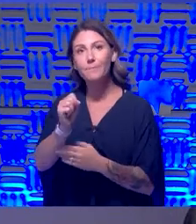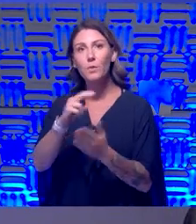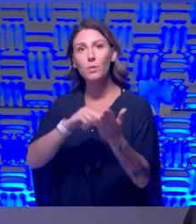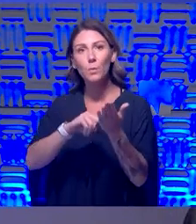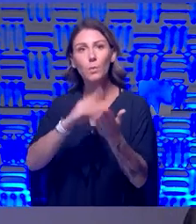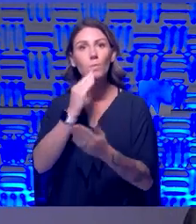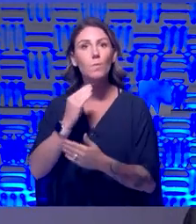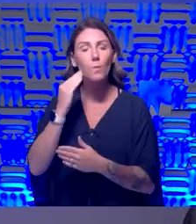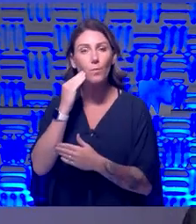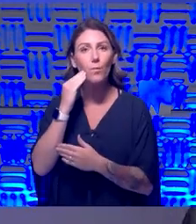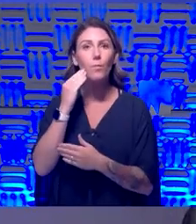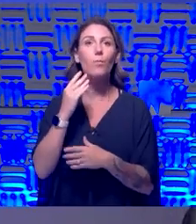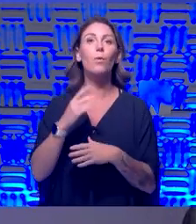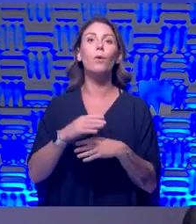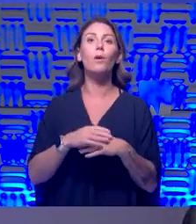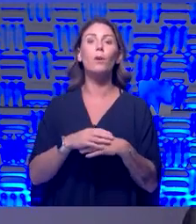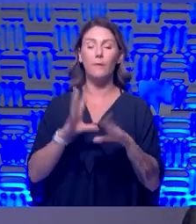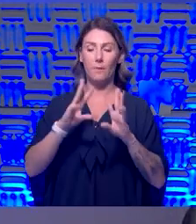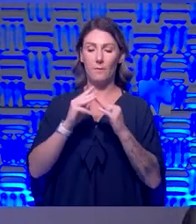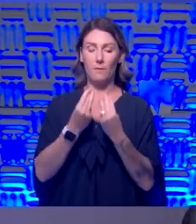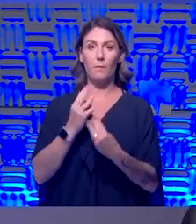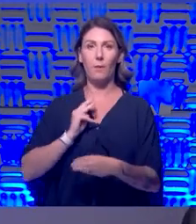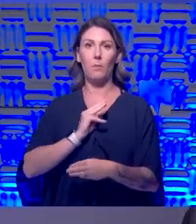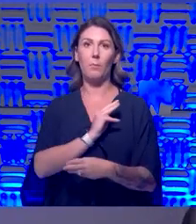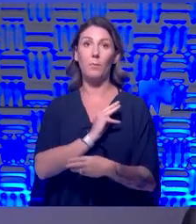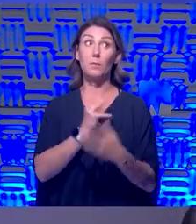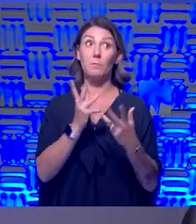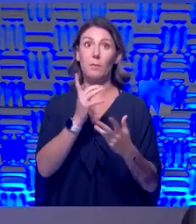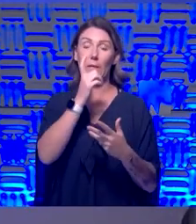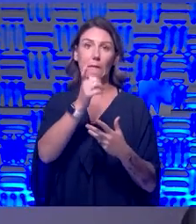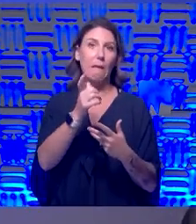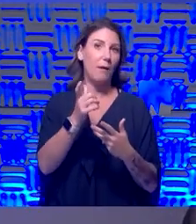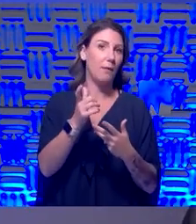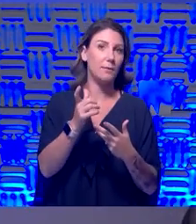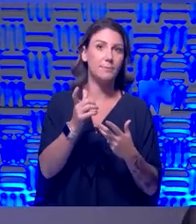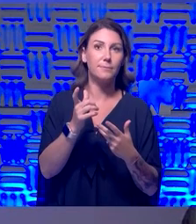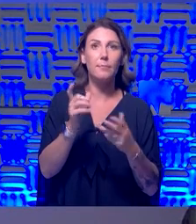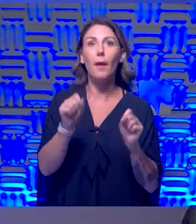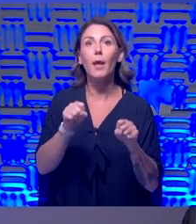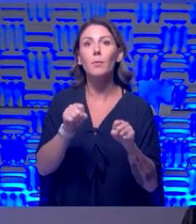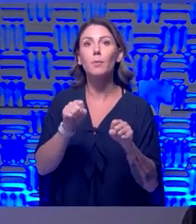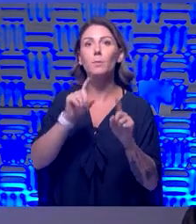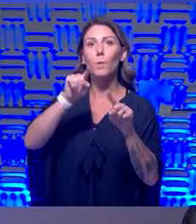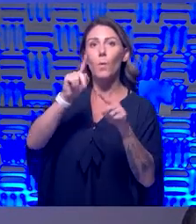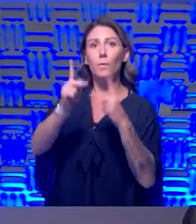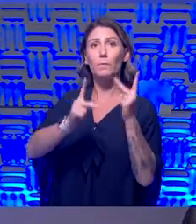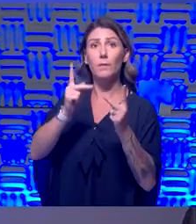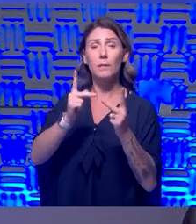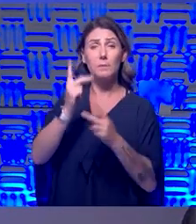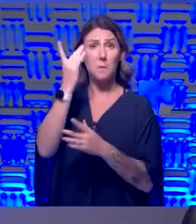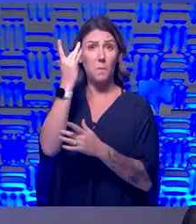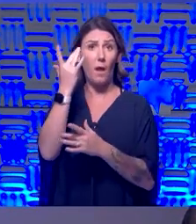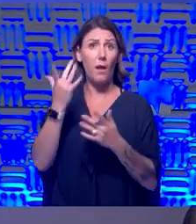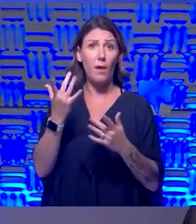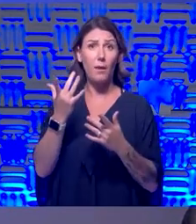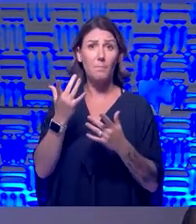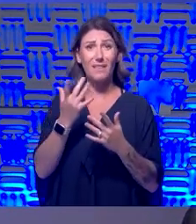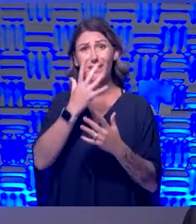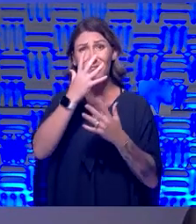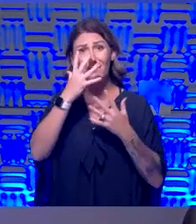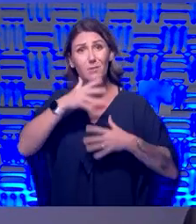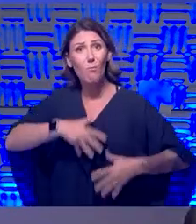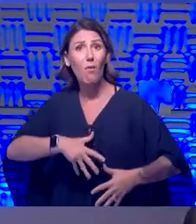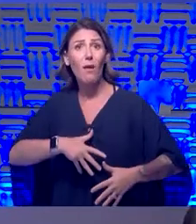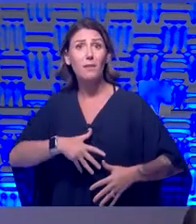um, family members are less able or maybe even sometimes less likely to come and visit because it's kind of a depressing